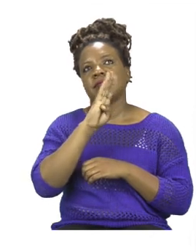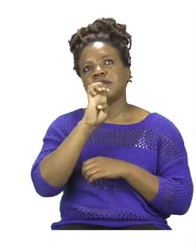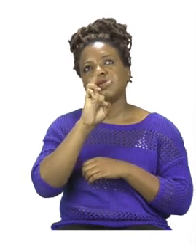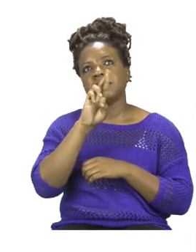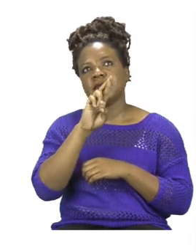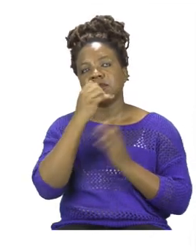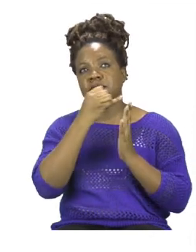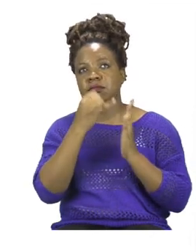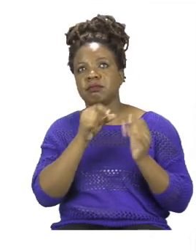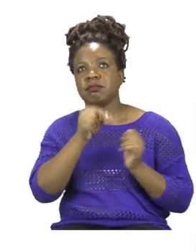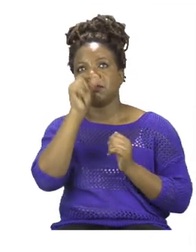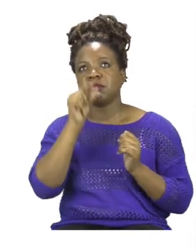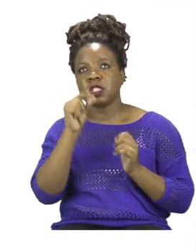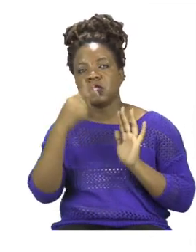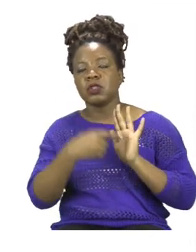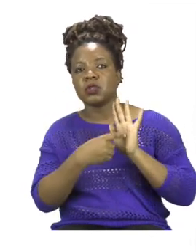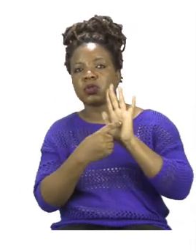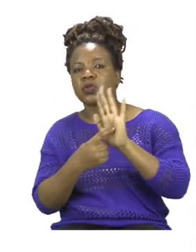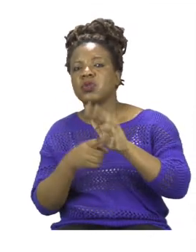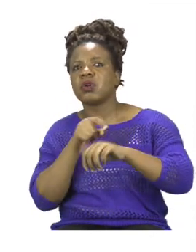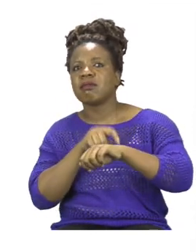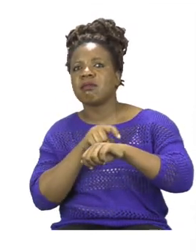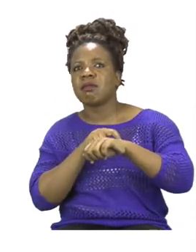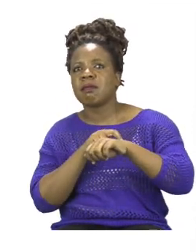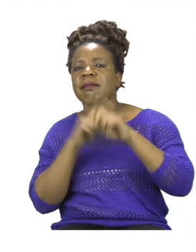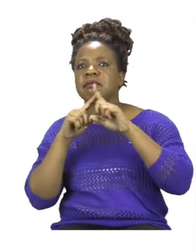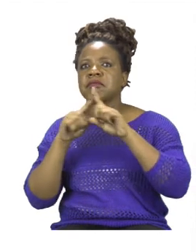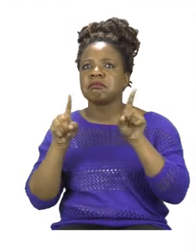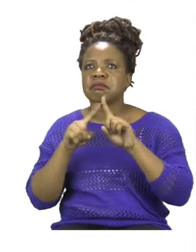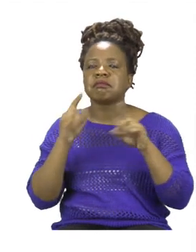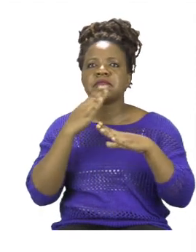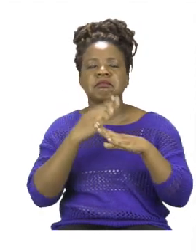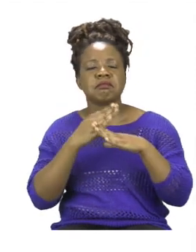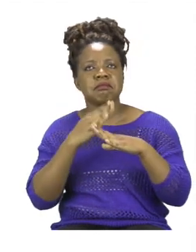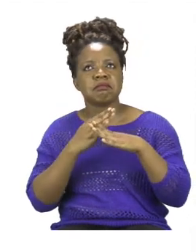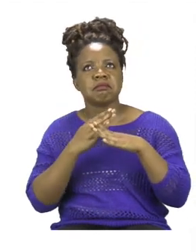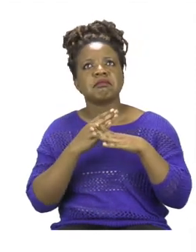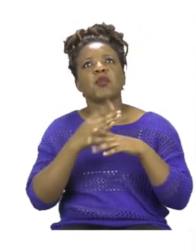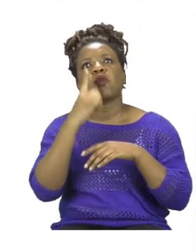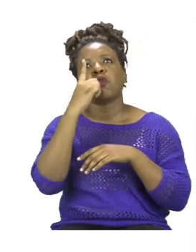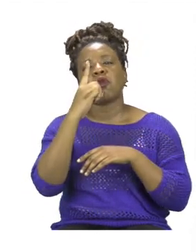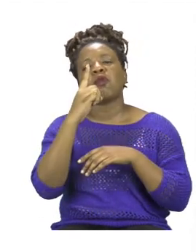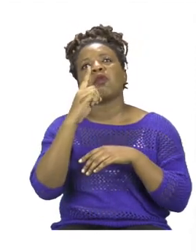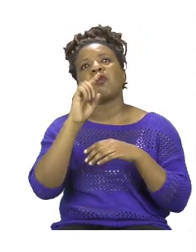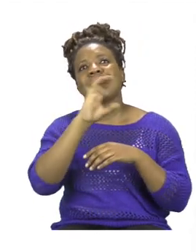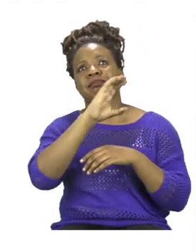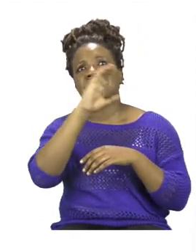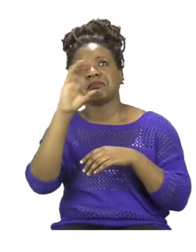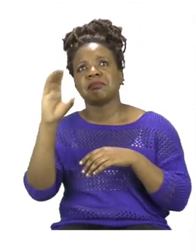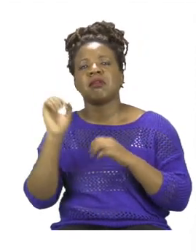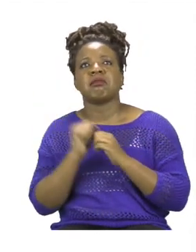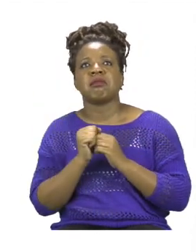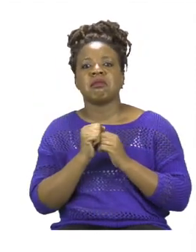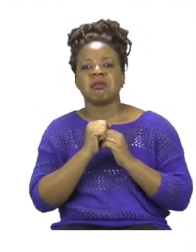spent on her social activities in one month. Now we can see that there are different